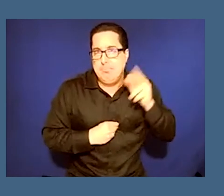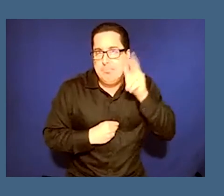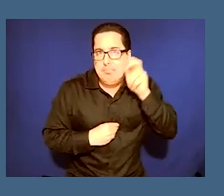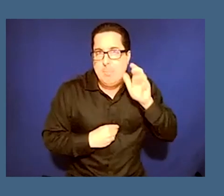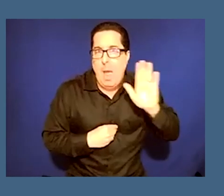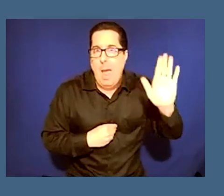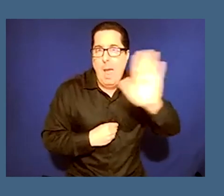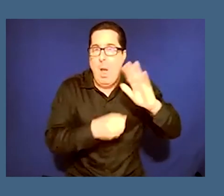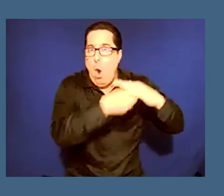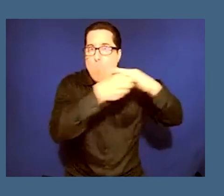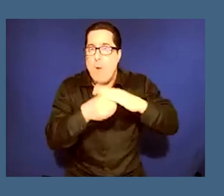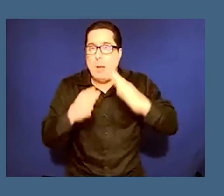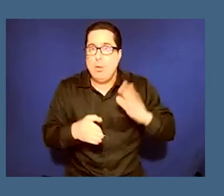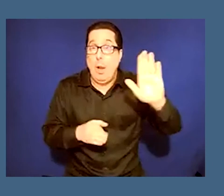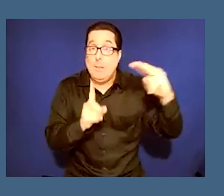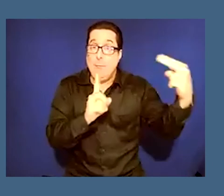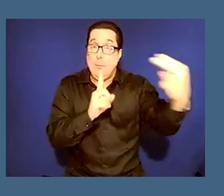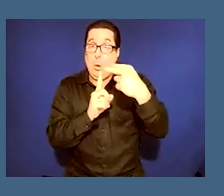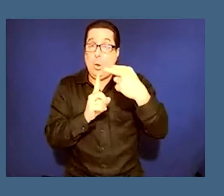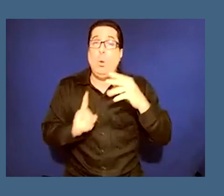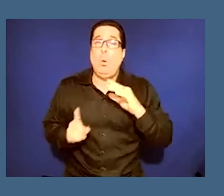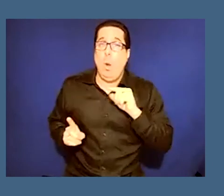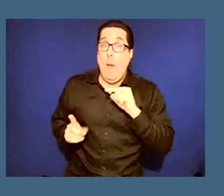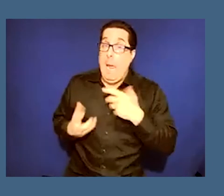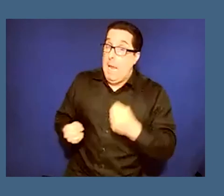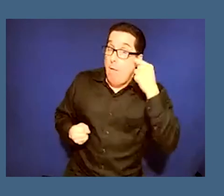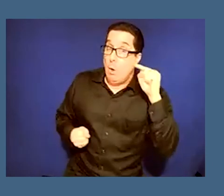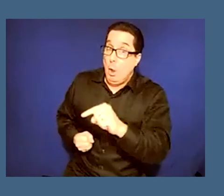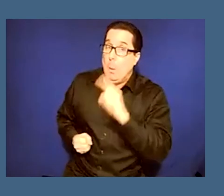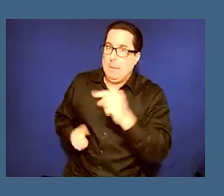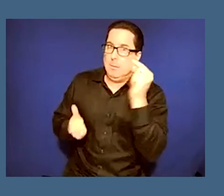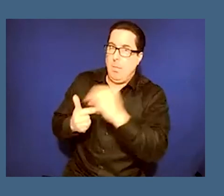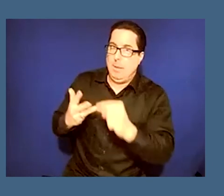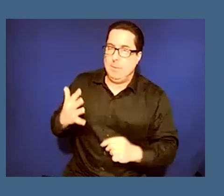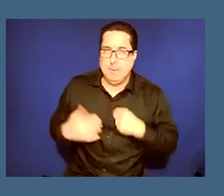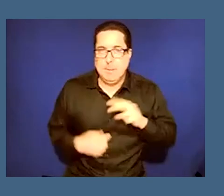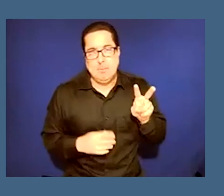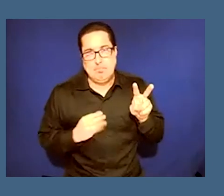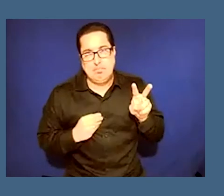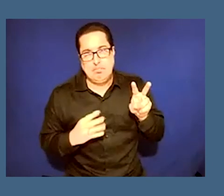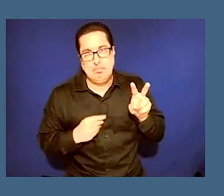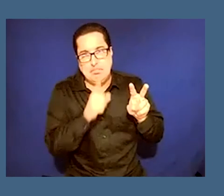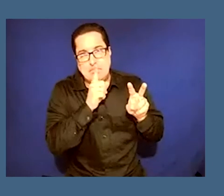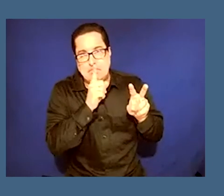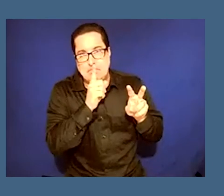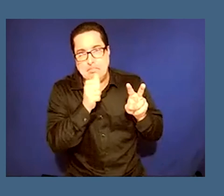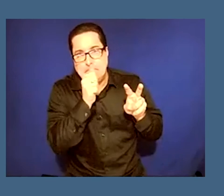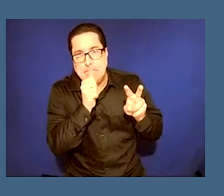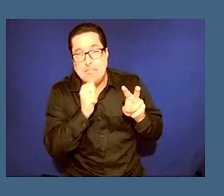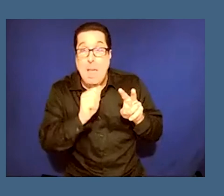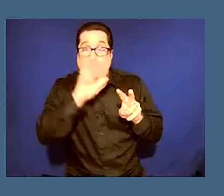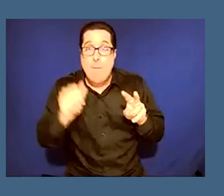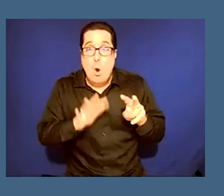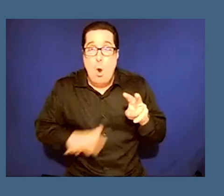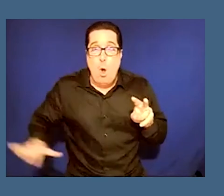thinks is healing for us when for black people in america or for uh africans all over the